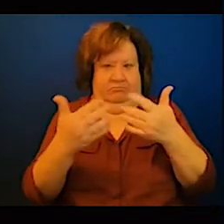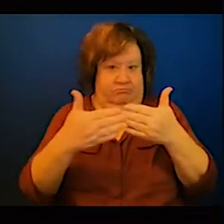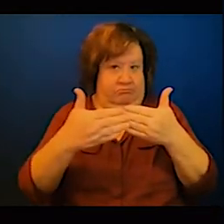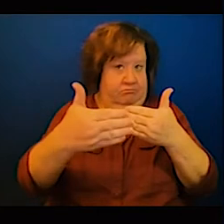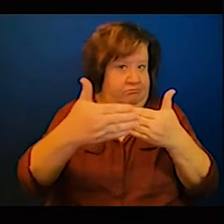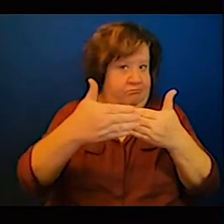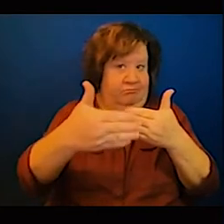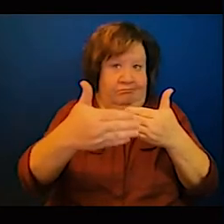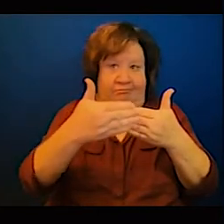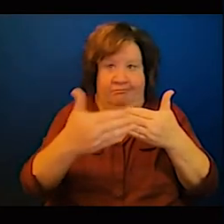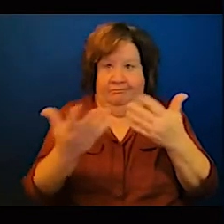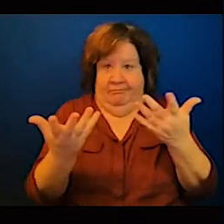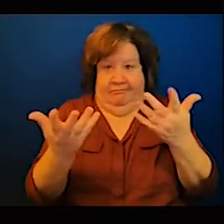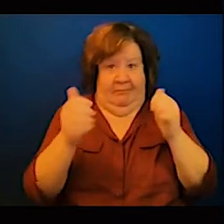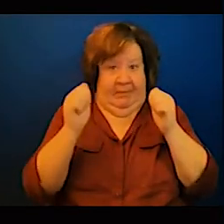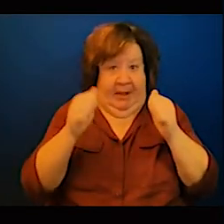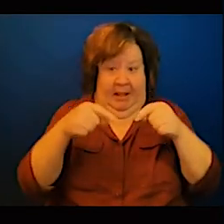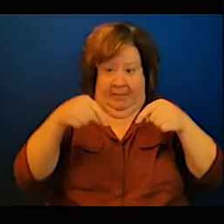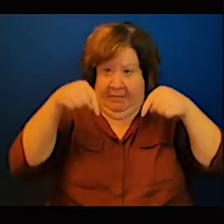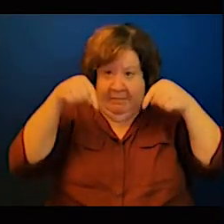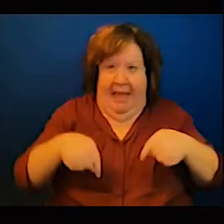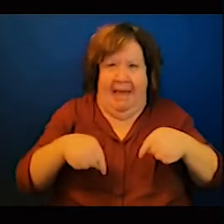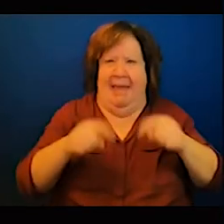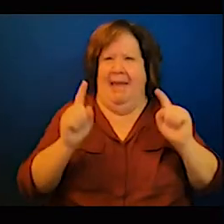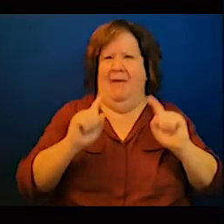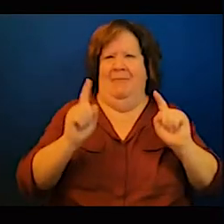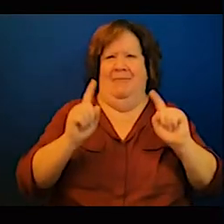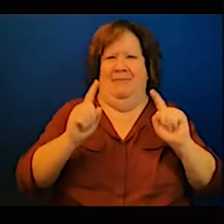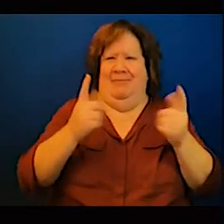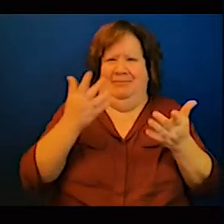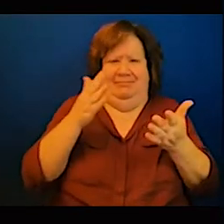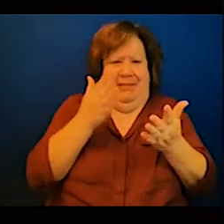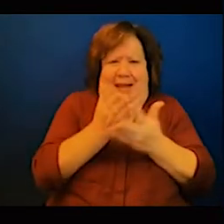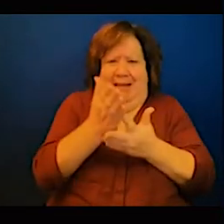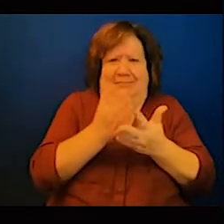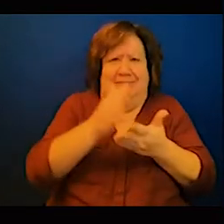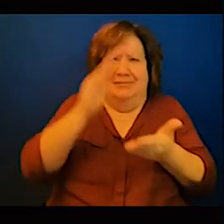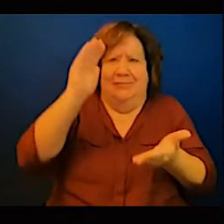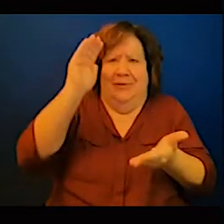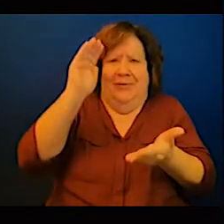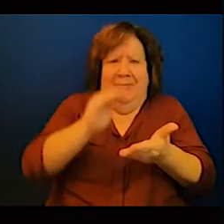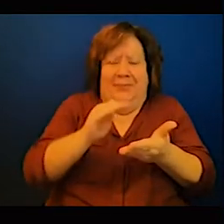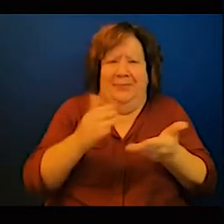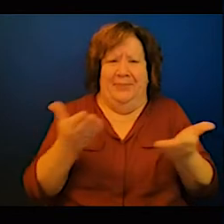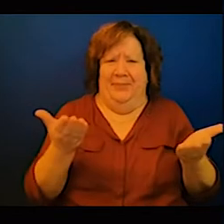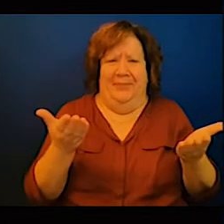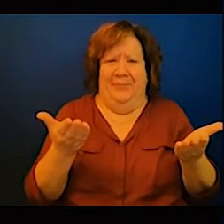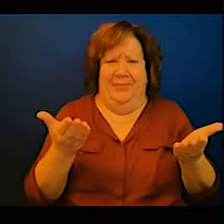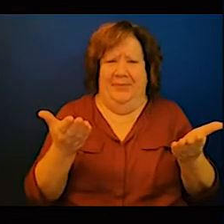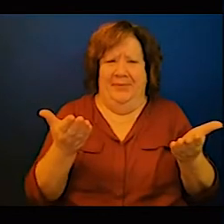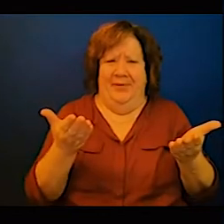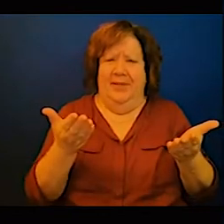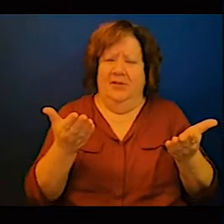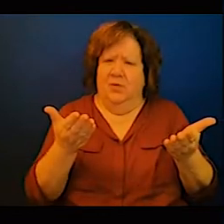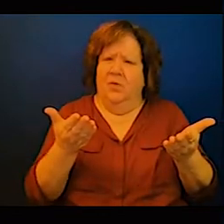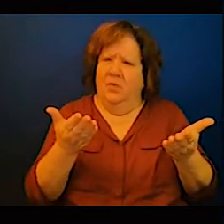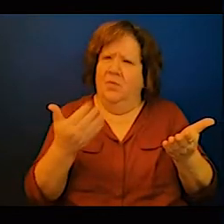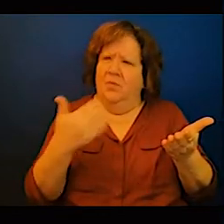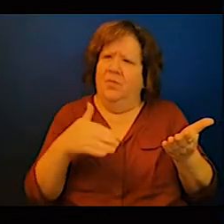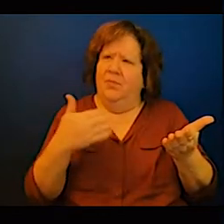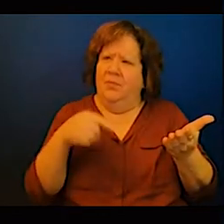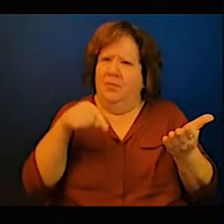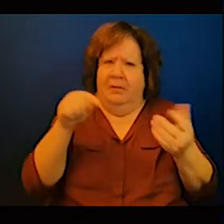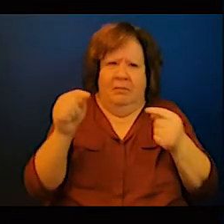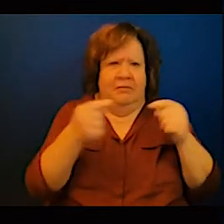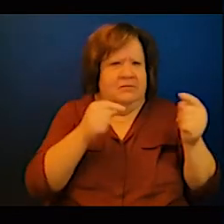look and this is becoming interesting really from the contributions of everybody and indeed and I think this is also kind of